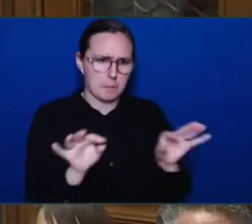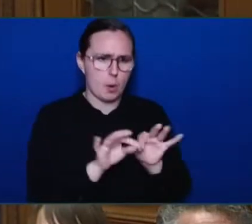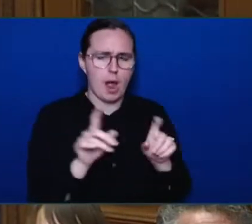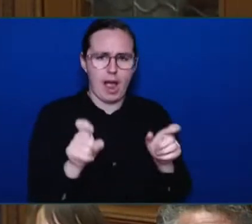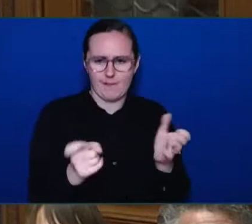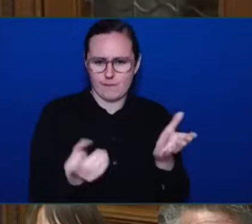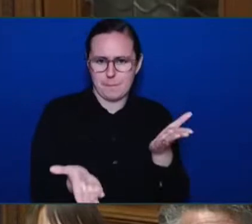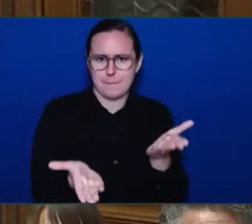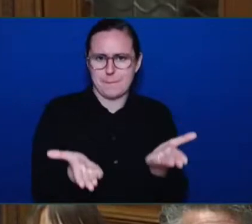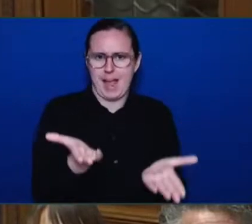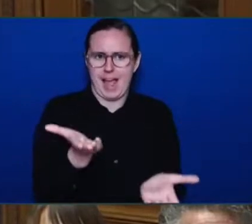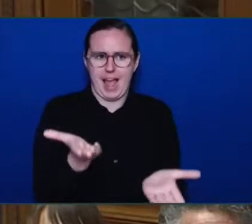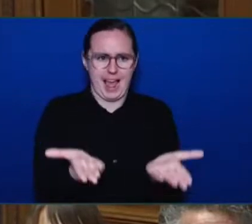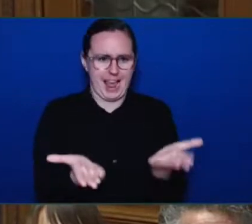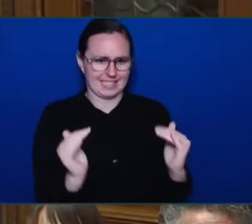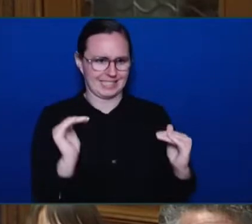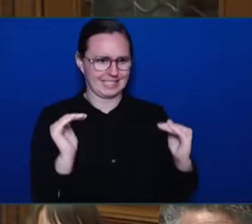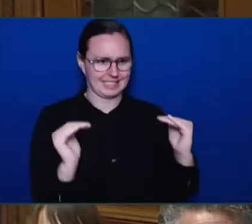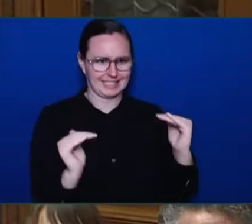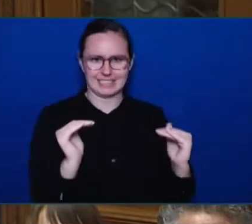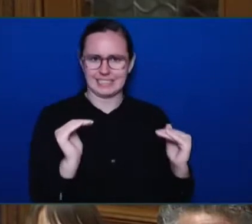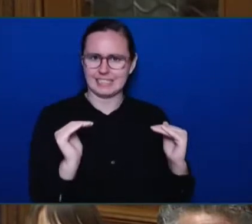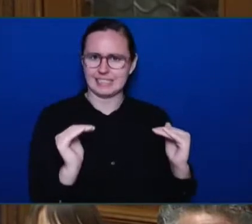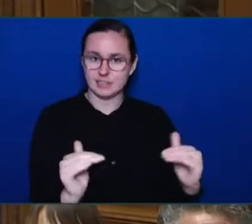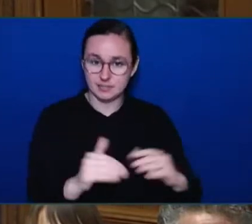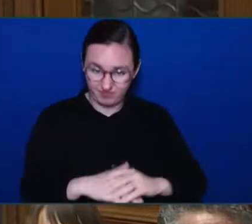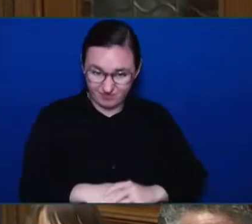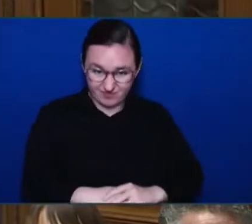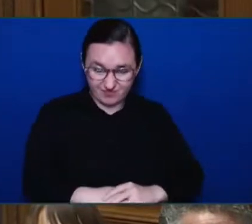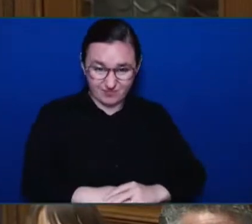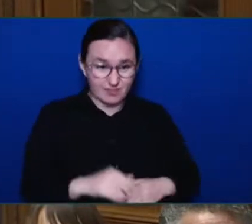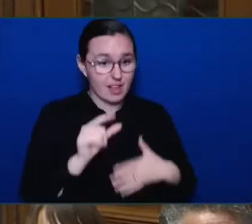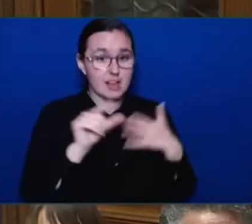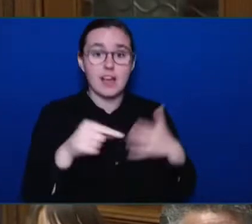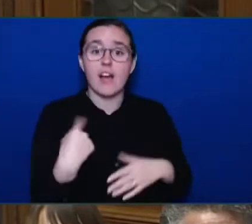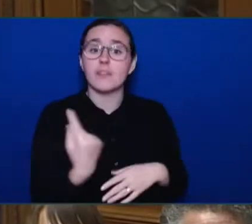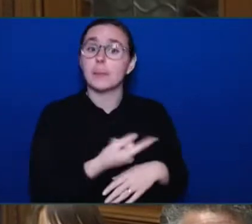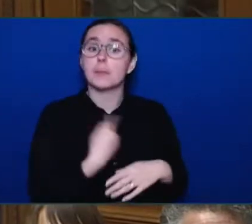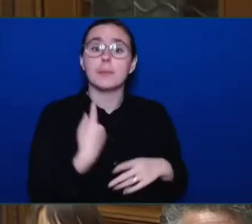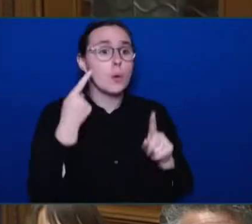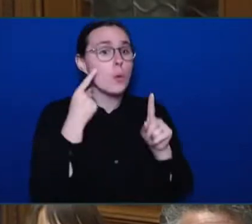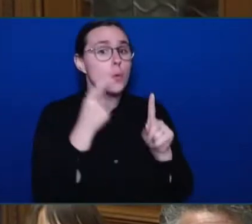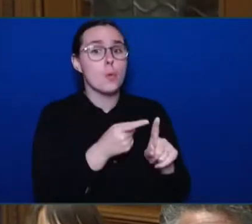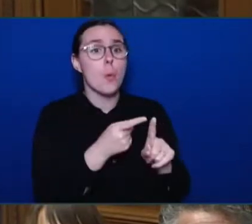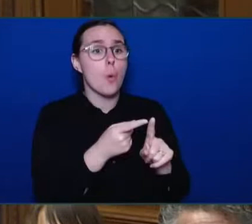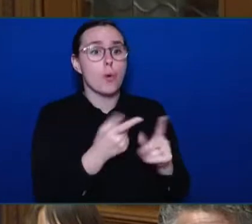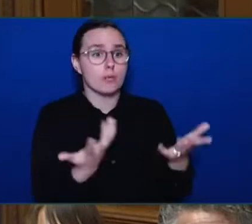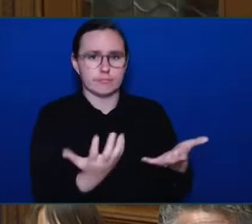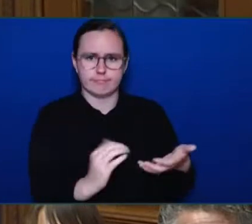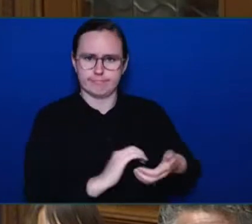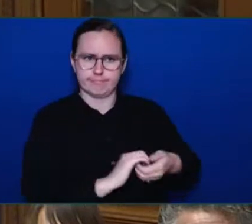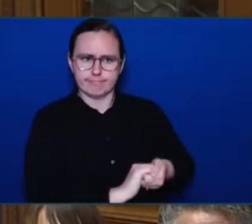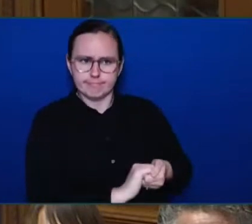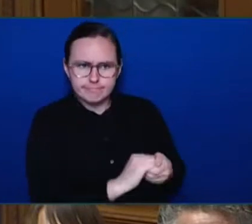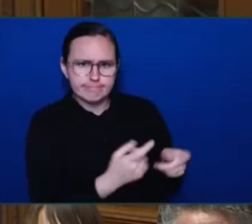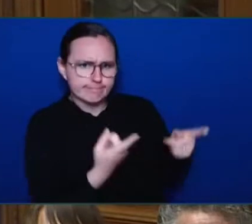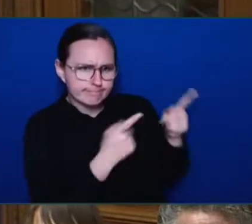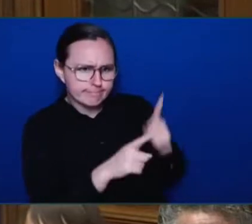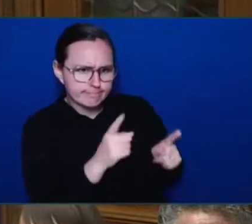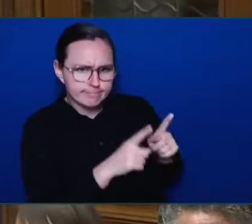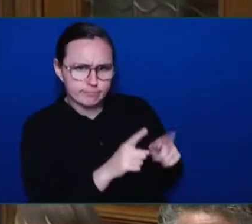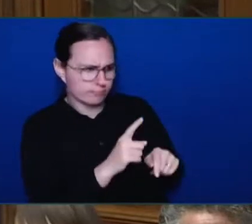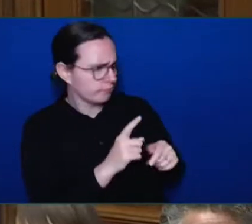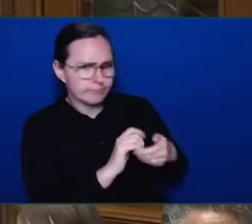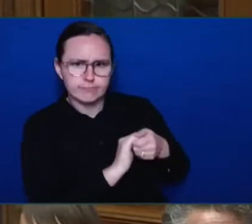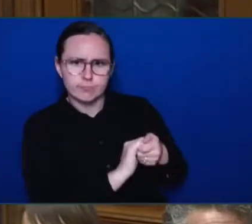As government, our role is not only to work with LNG projects on their permanent requests, but, importantly, to ensure that these